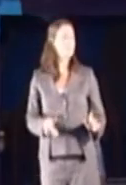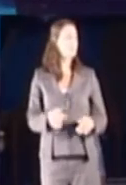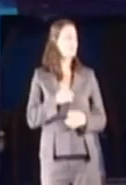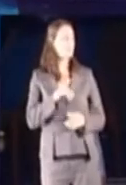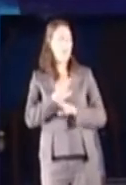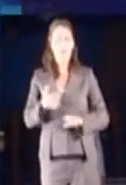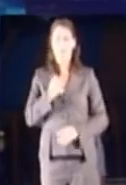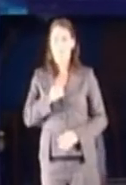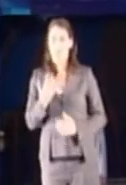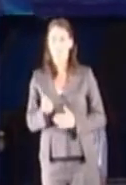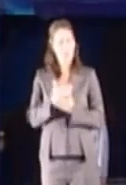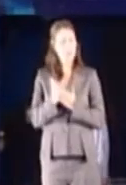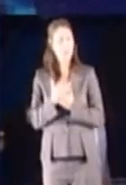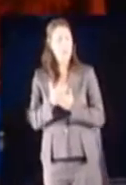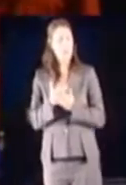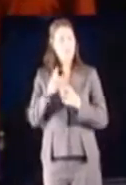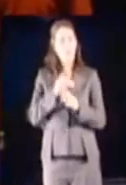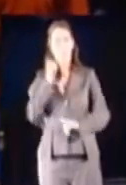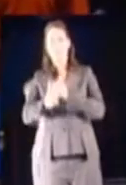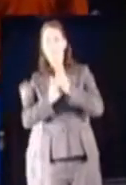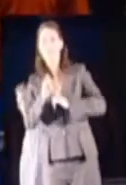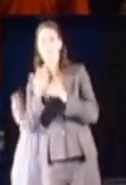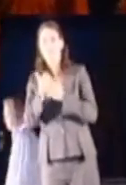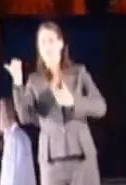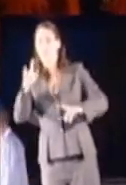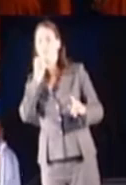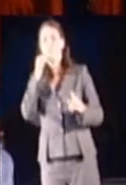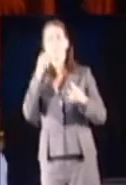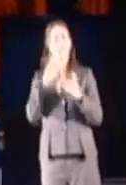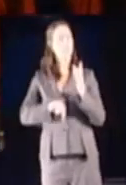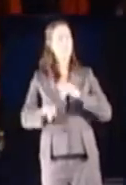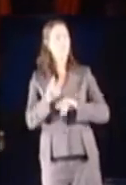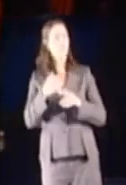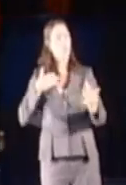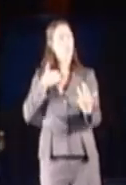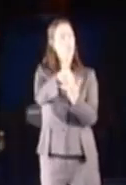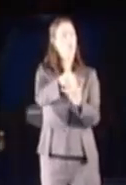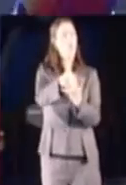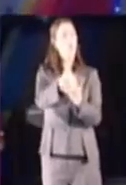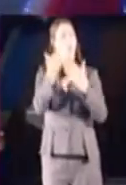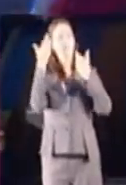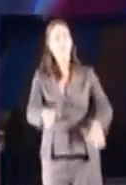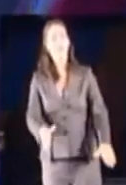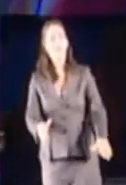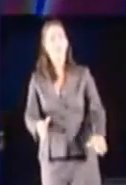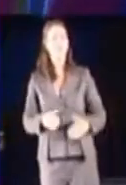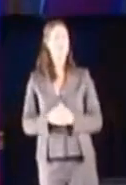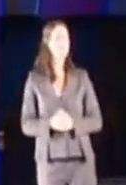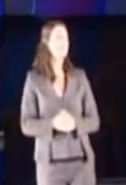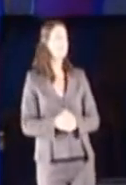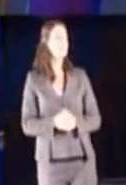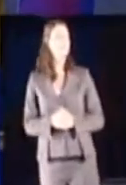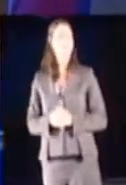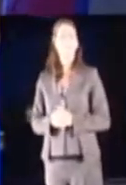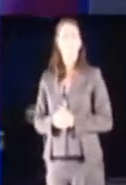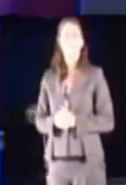I've had my shares and giggies in my face when I've gone through. We can go on and